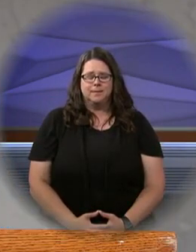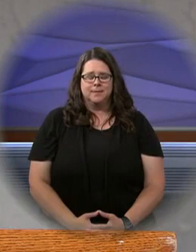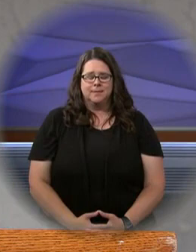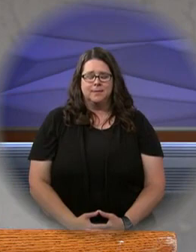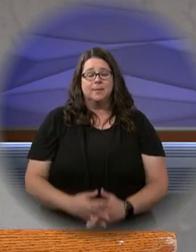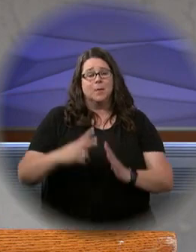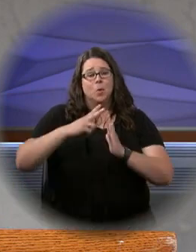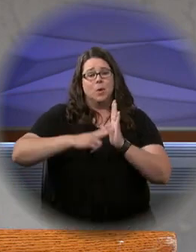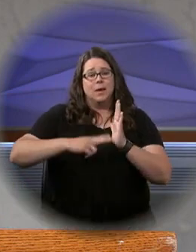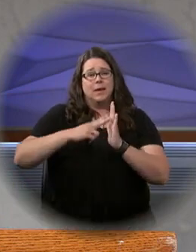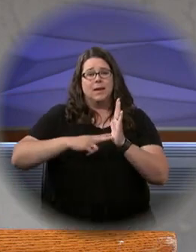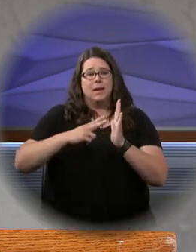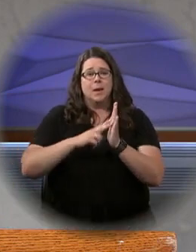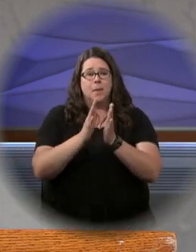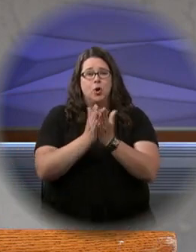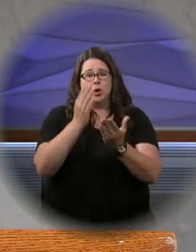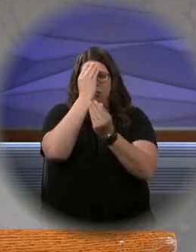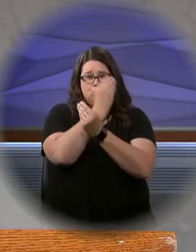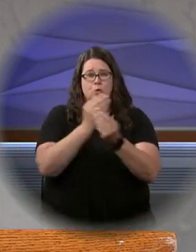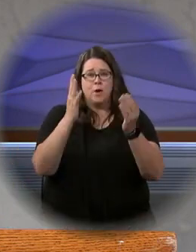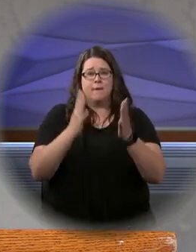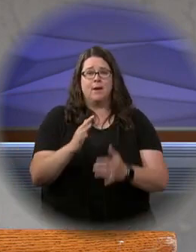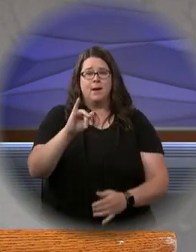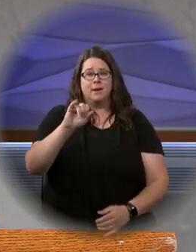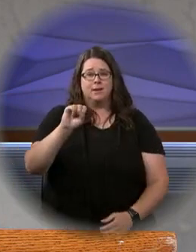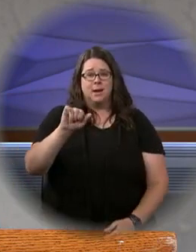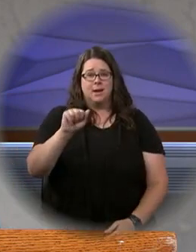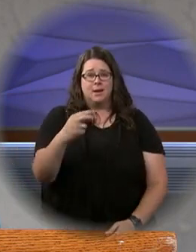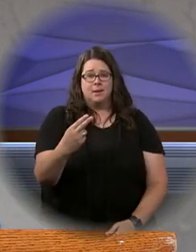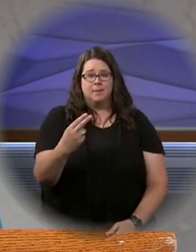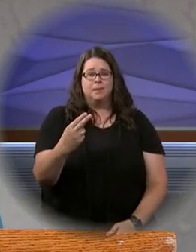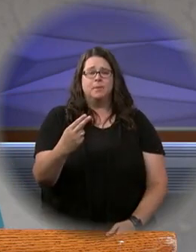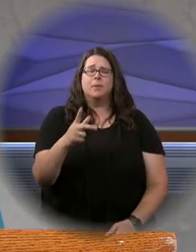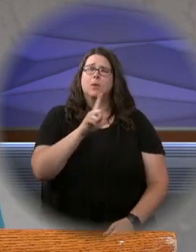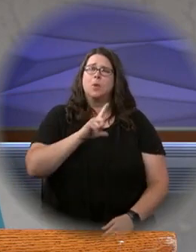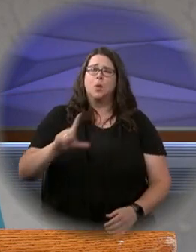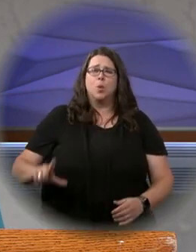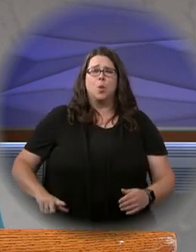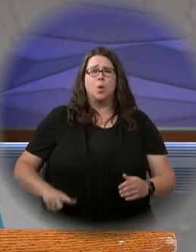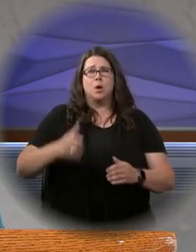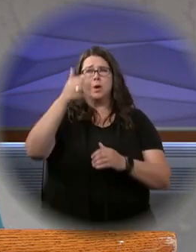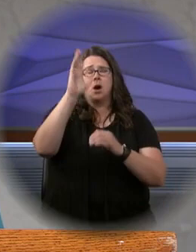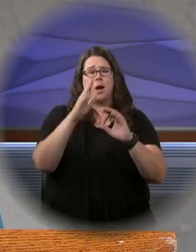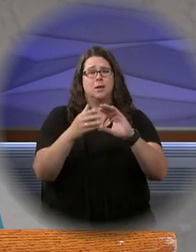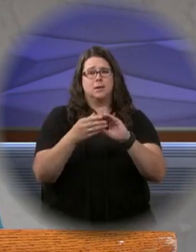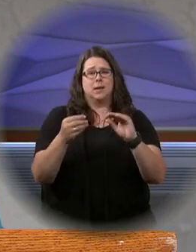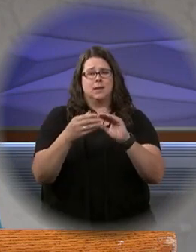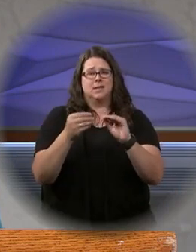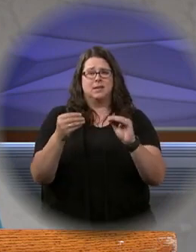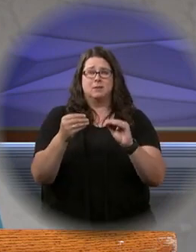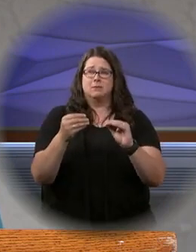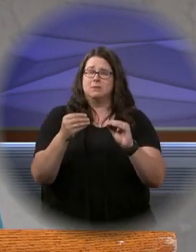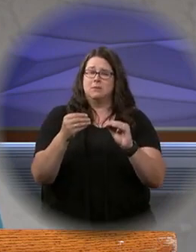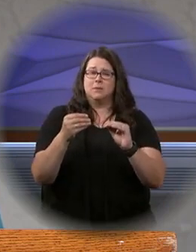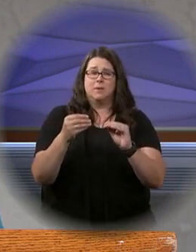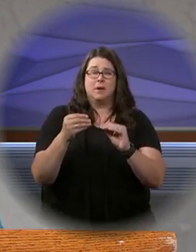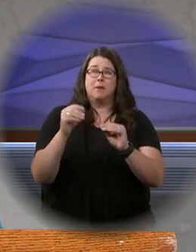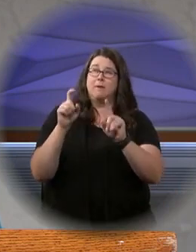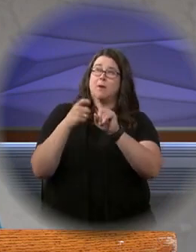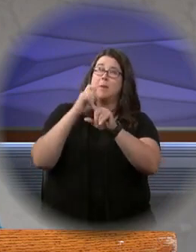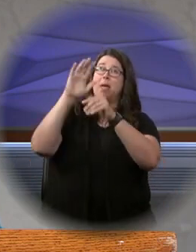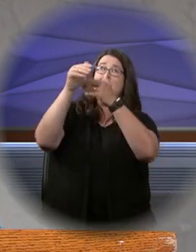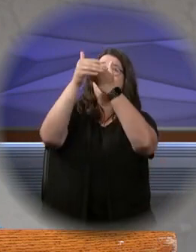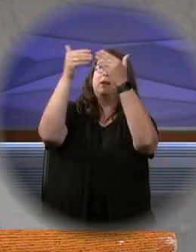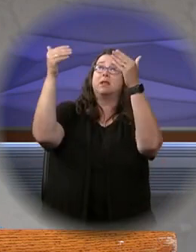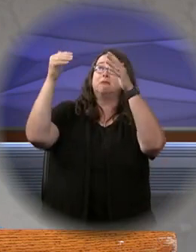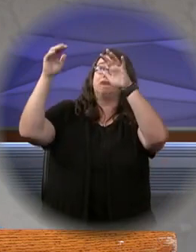A reading from the book of the prophet Isaiah. Thus says the Lord, just as from the heavens